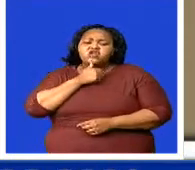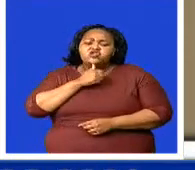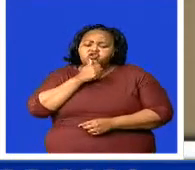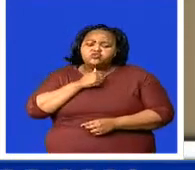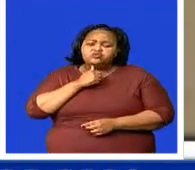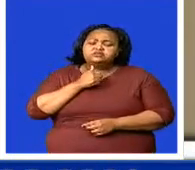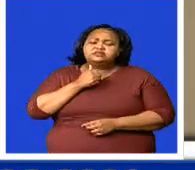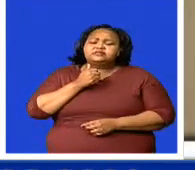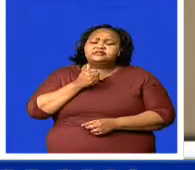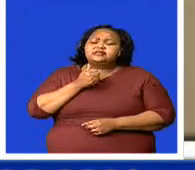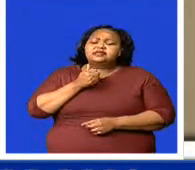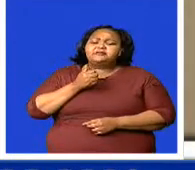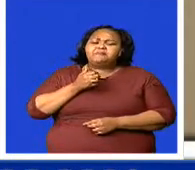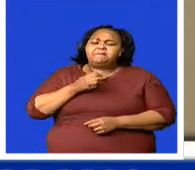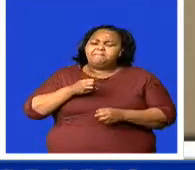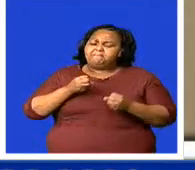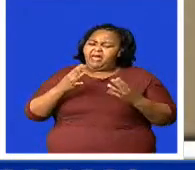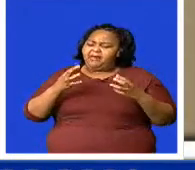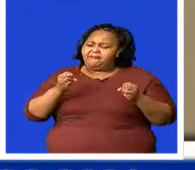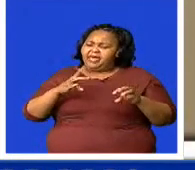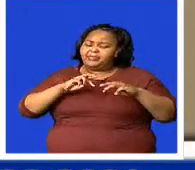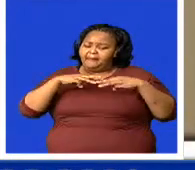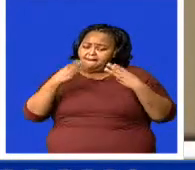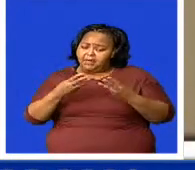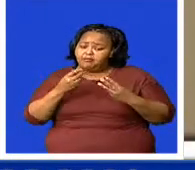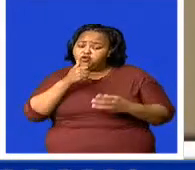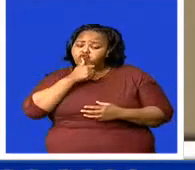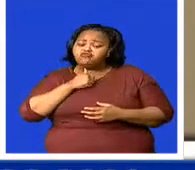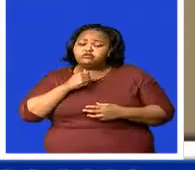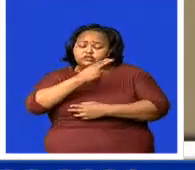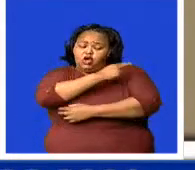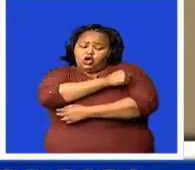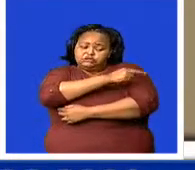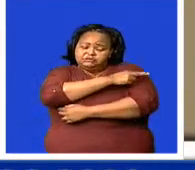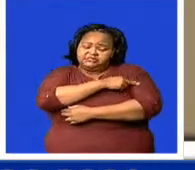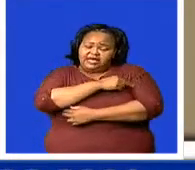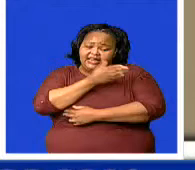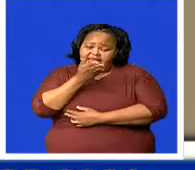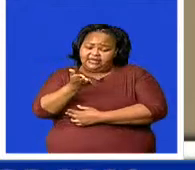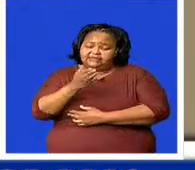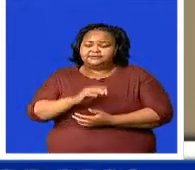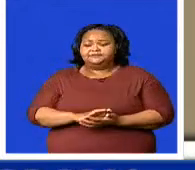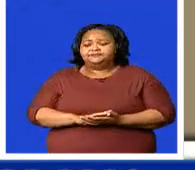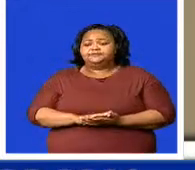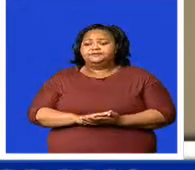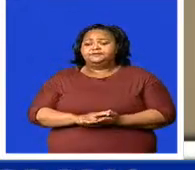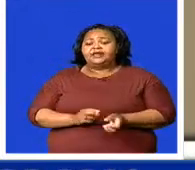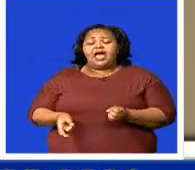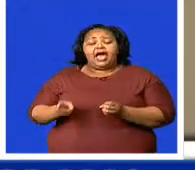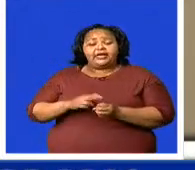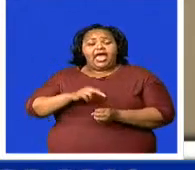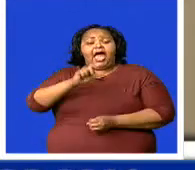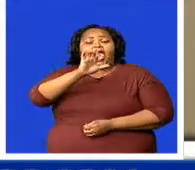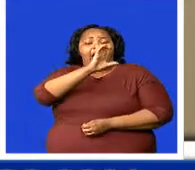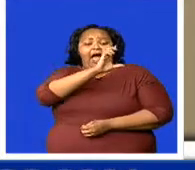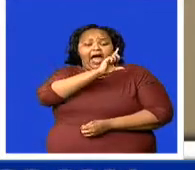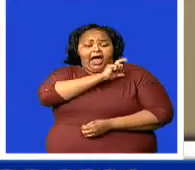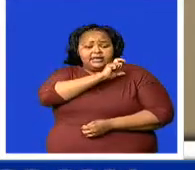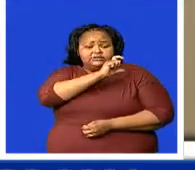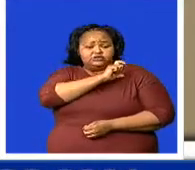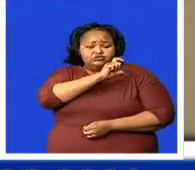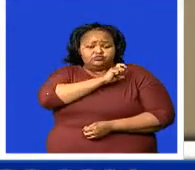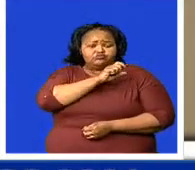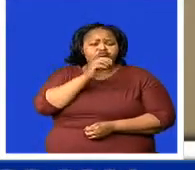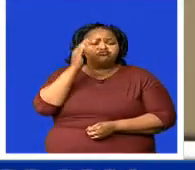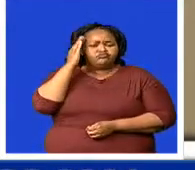by the general members of the public out there. And the customers of today know what it means for an